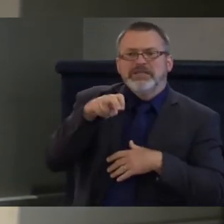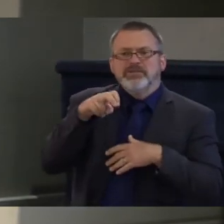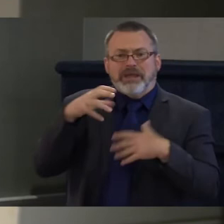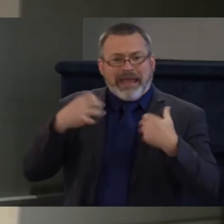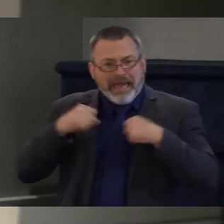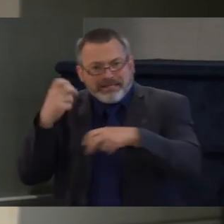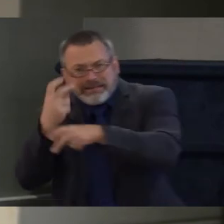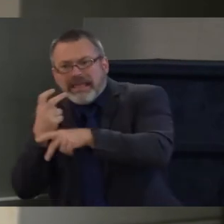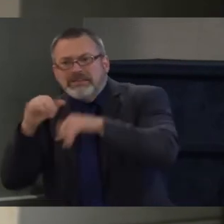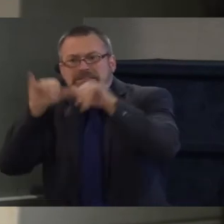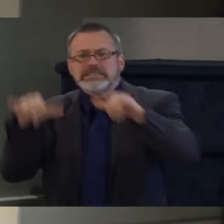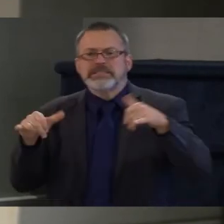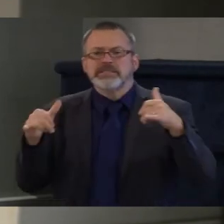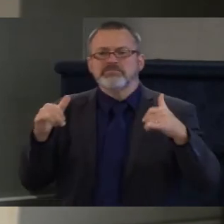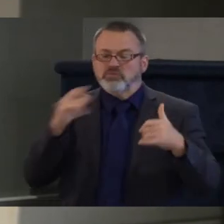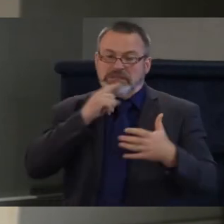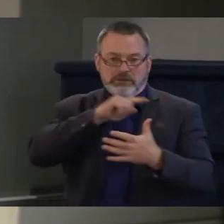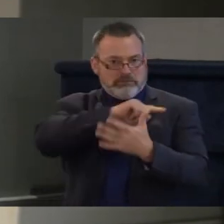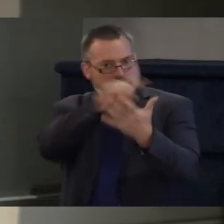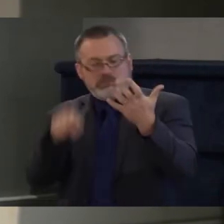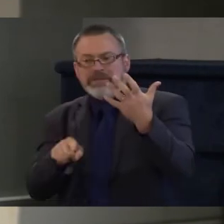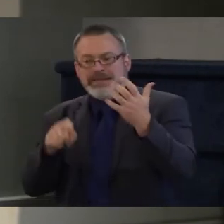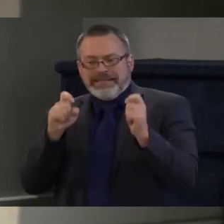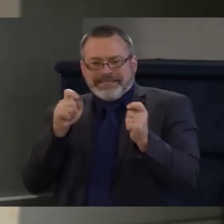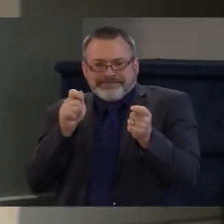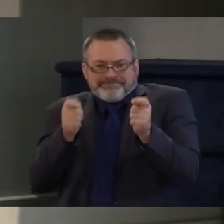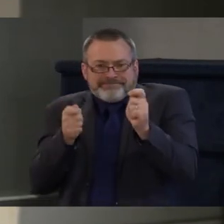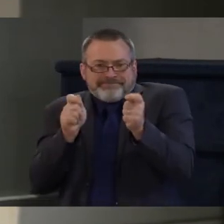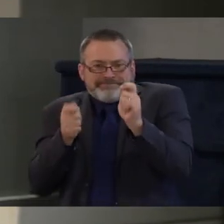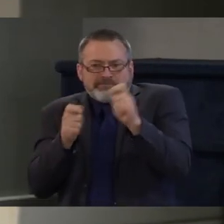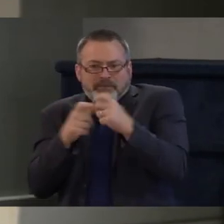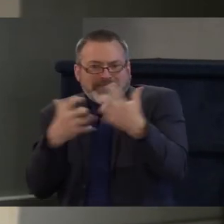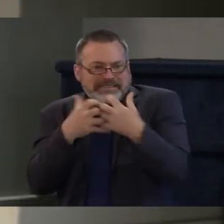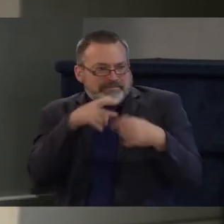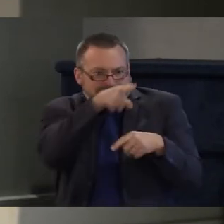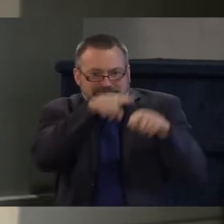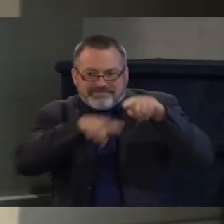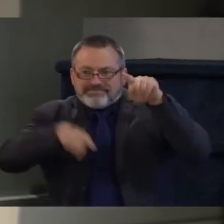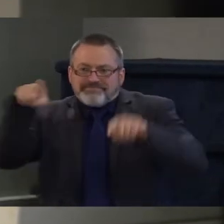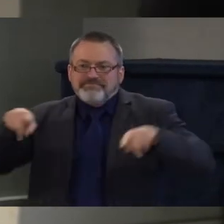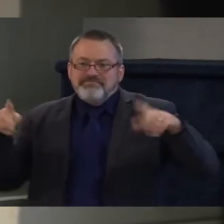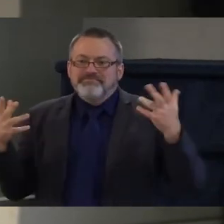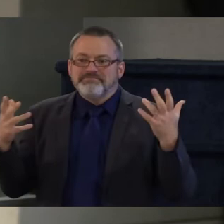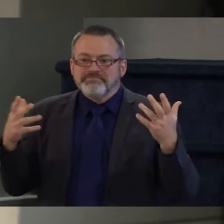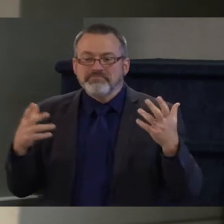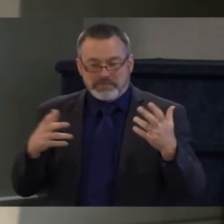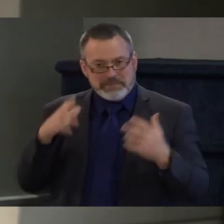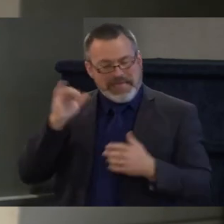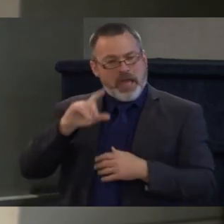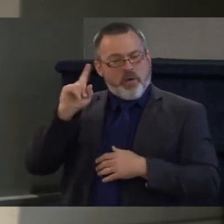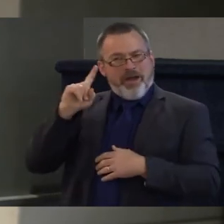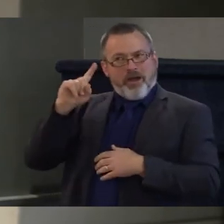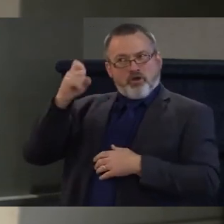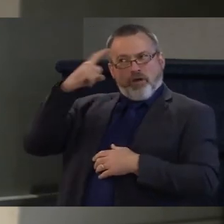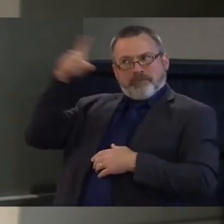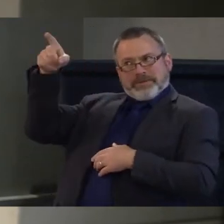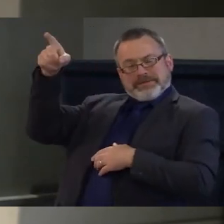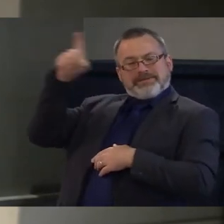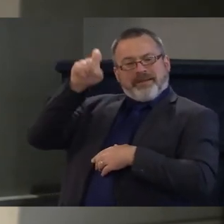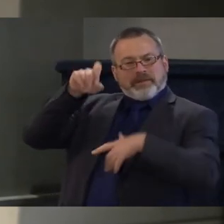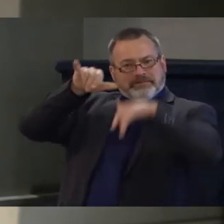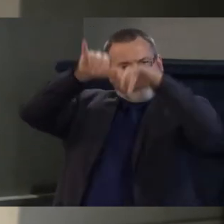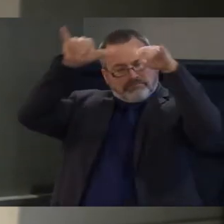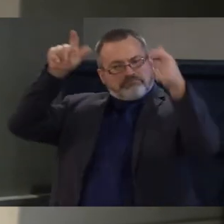um government how can we reform our communities so that they work for